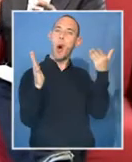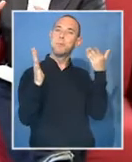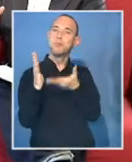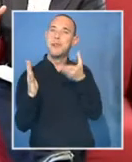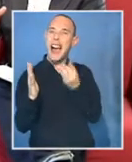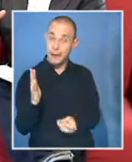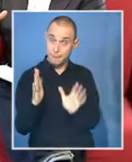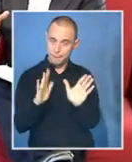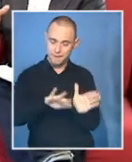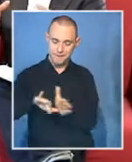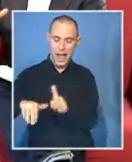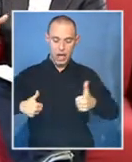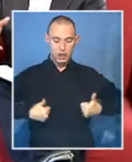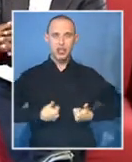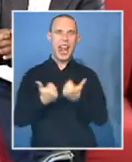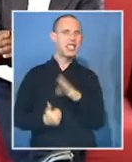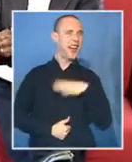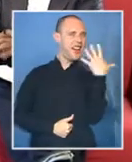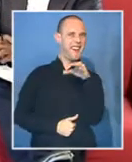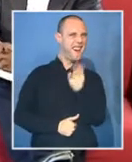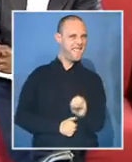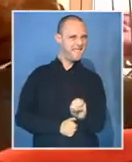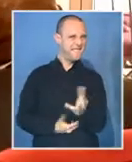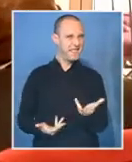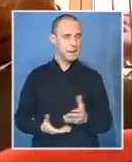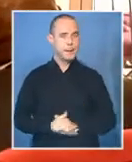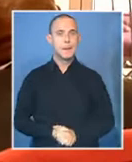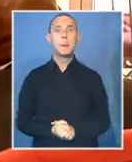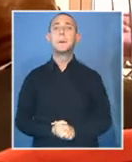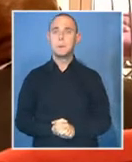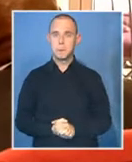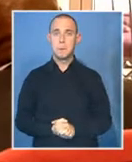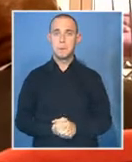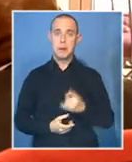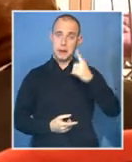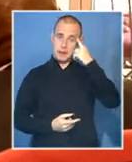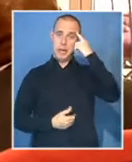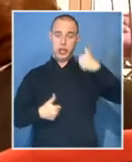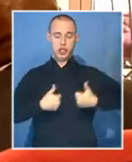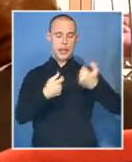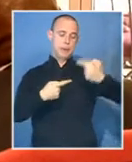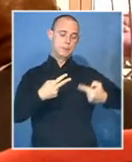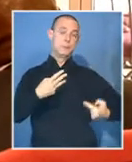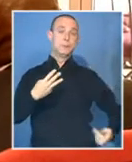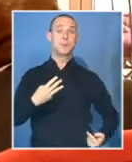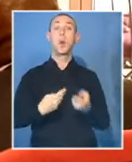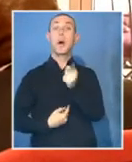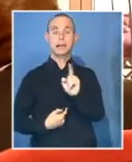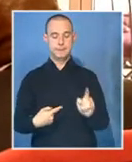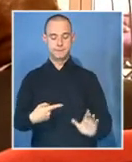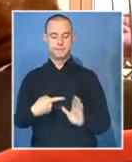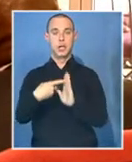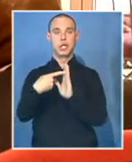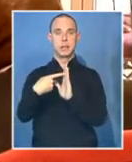of the movie itself now, having done the script and all of that? The biggest challenges were, first of all,